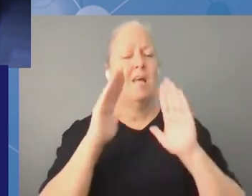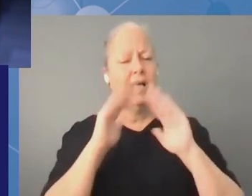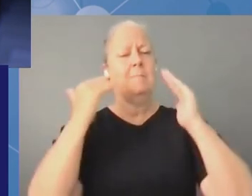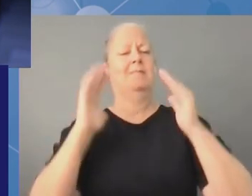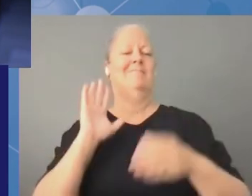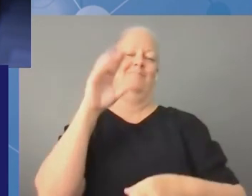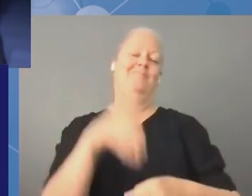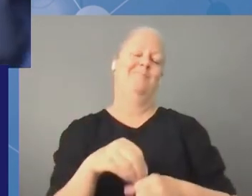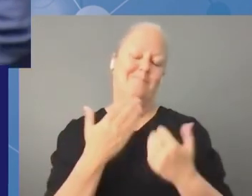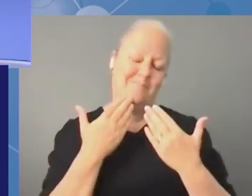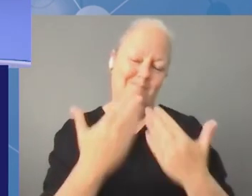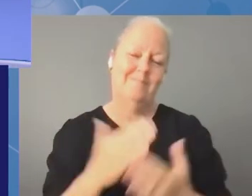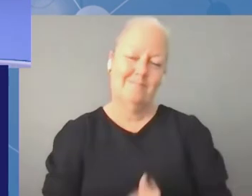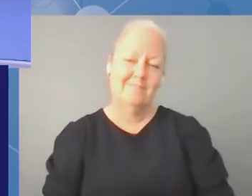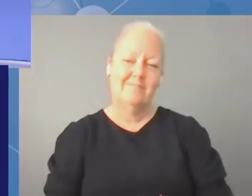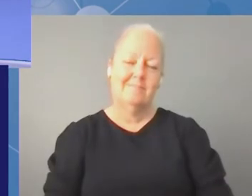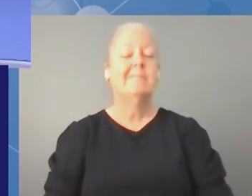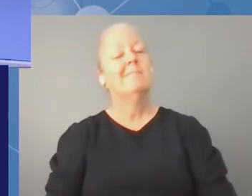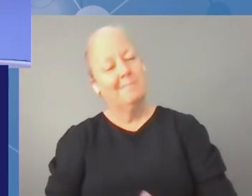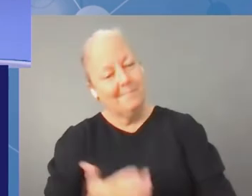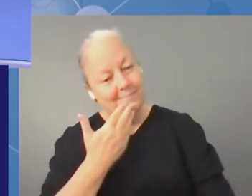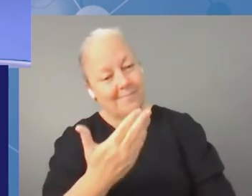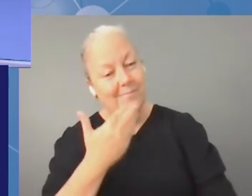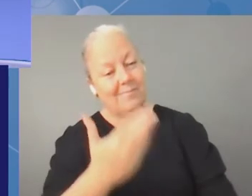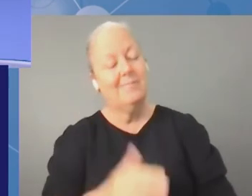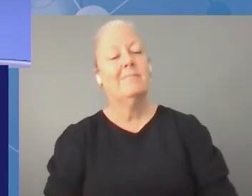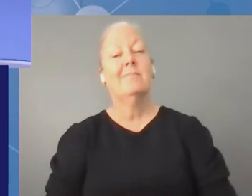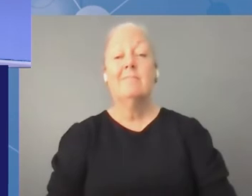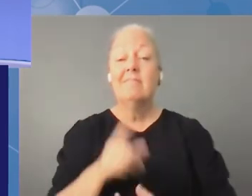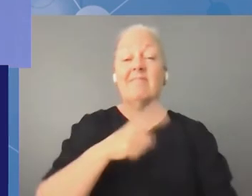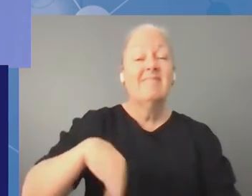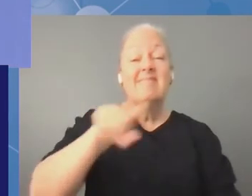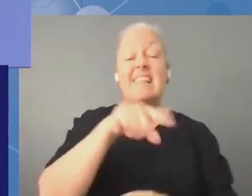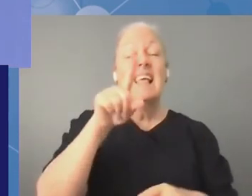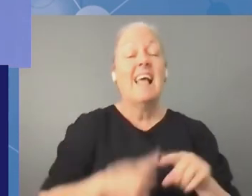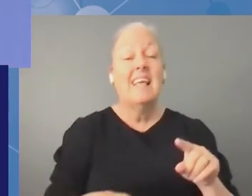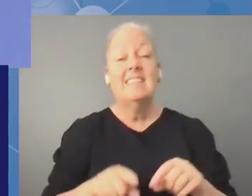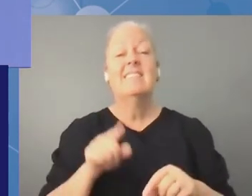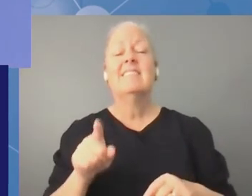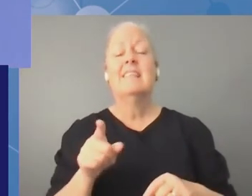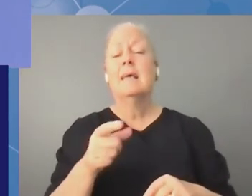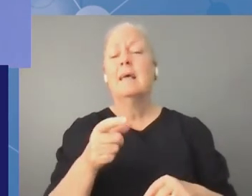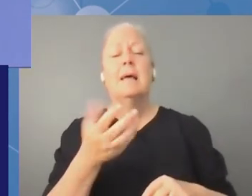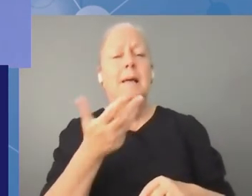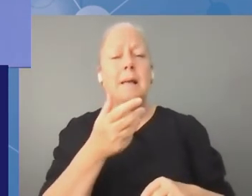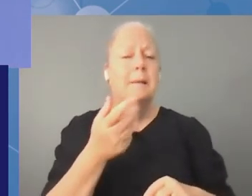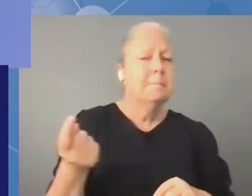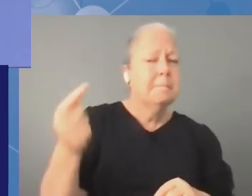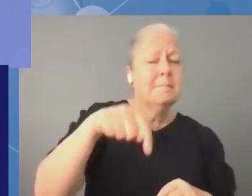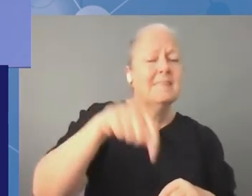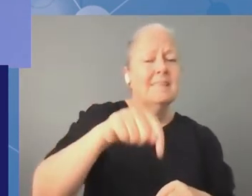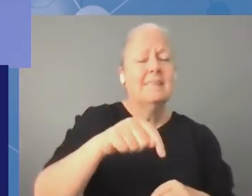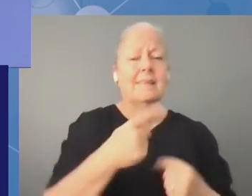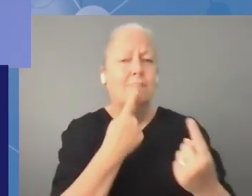thank you thank you very much and for those who couldn't make it onto the queue please we will have a